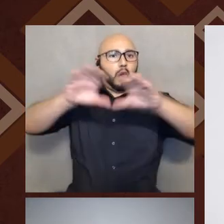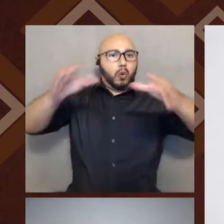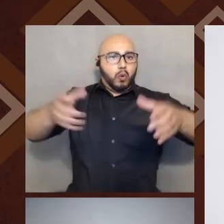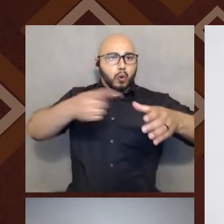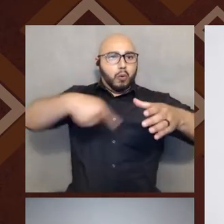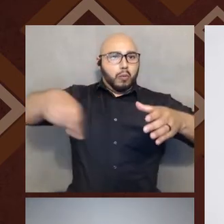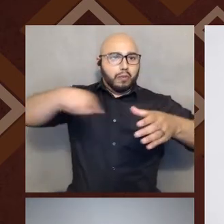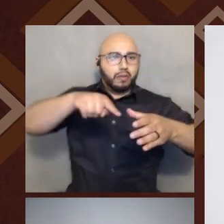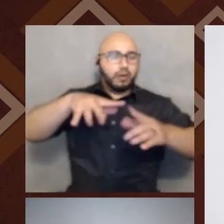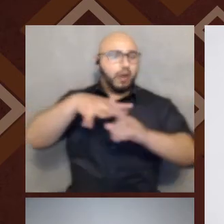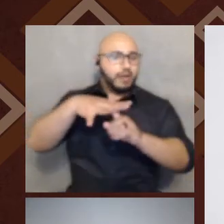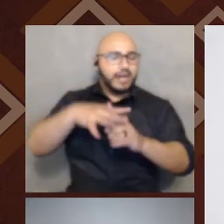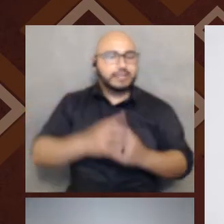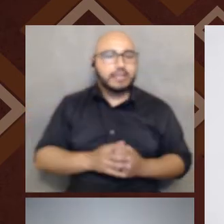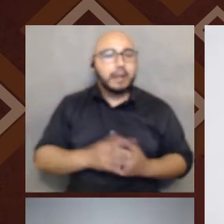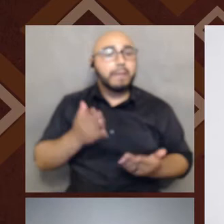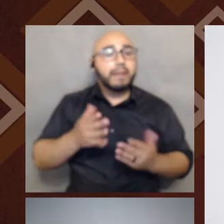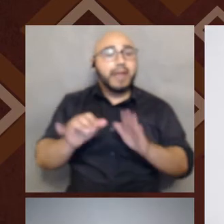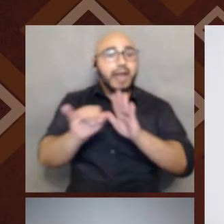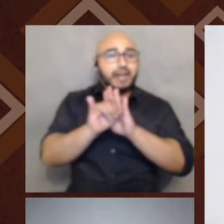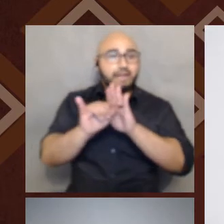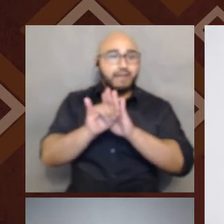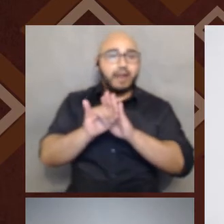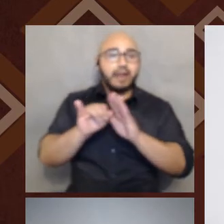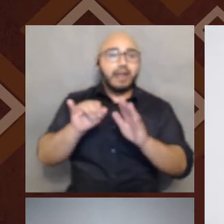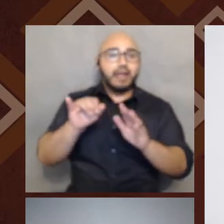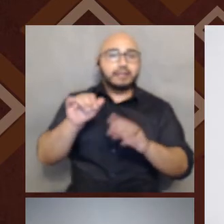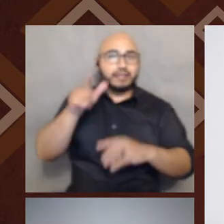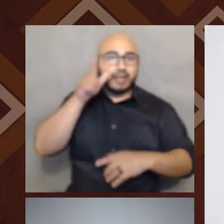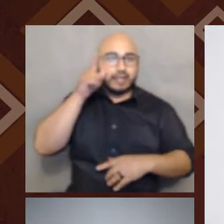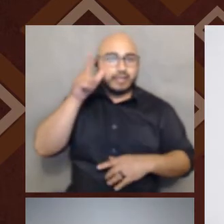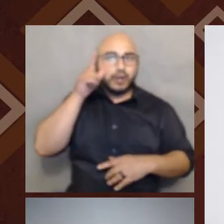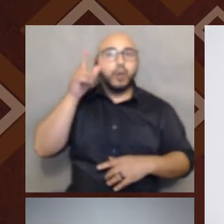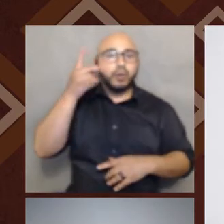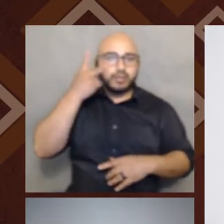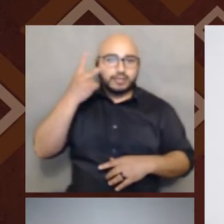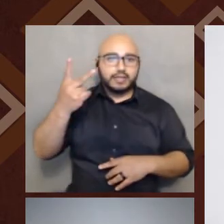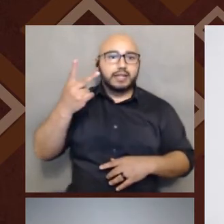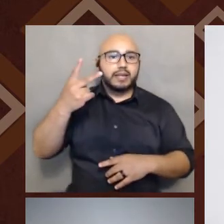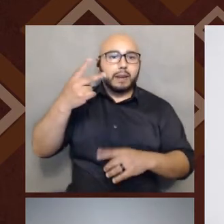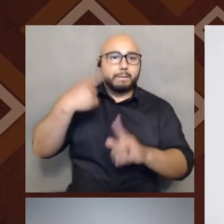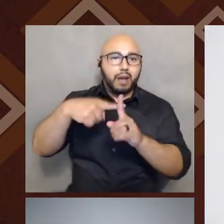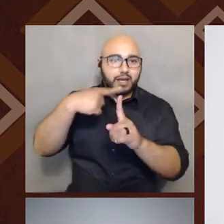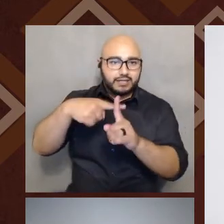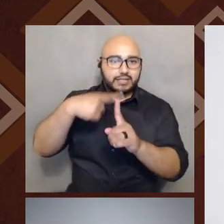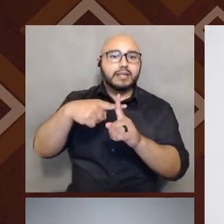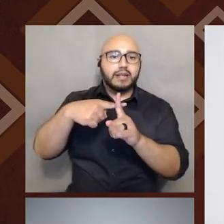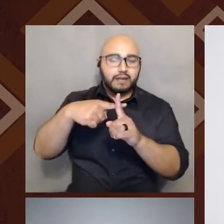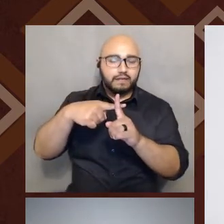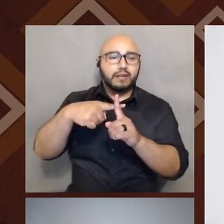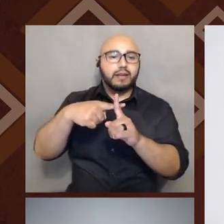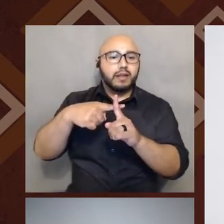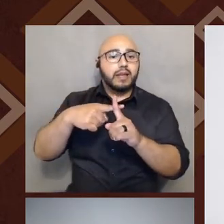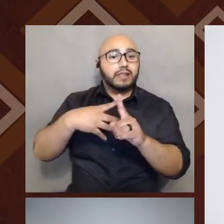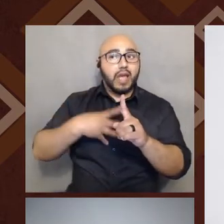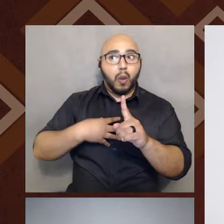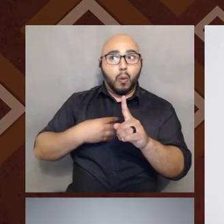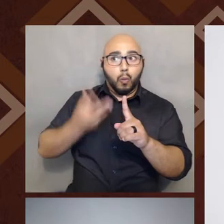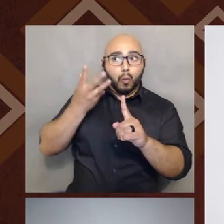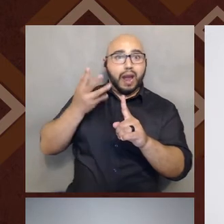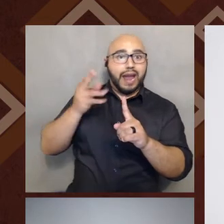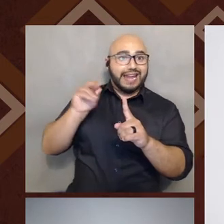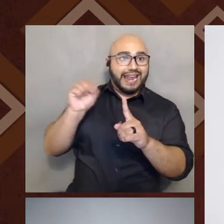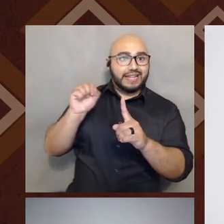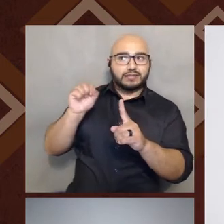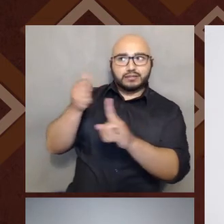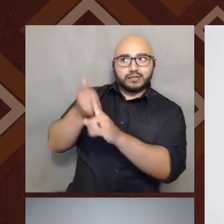identify as Latino. They see it positively, right? They also see whiteness as really complex and not as easy to